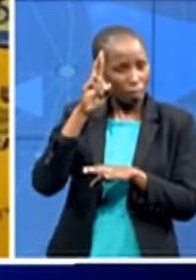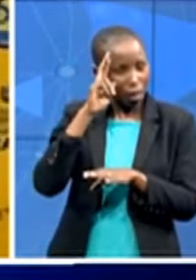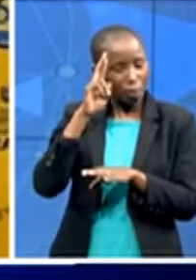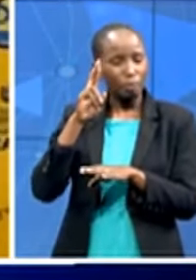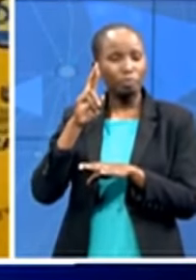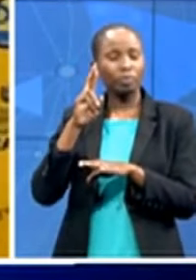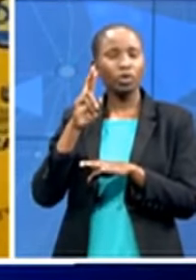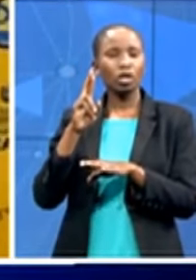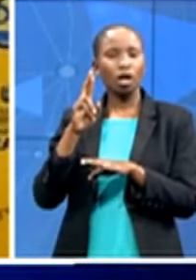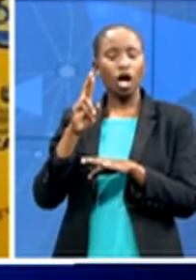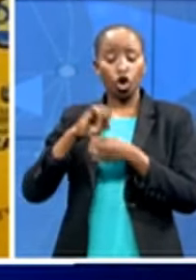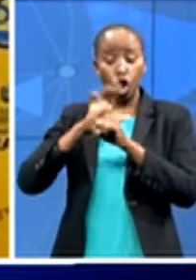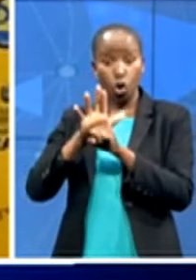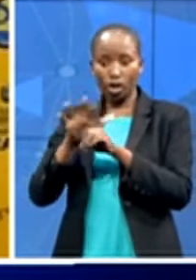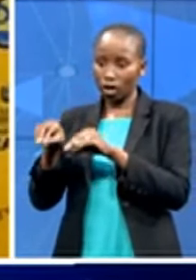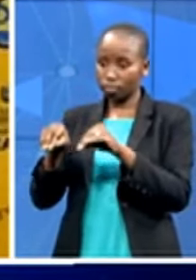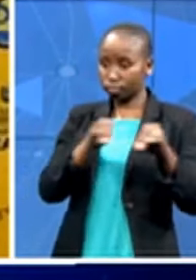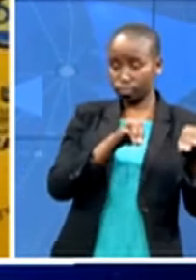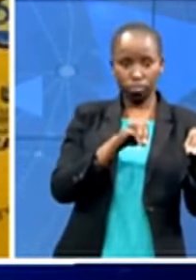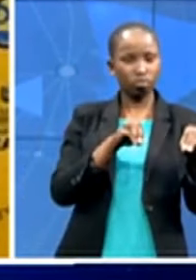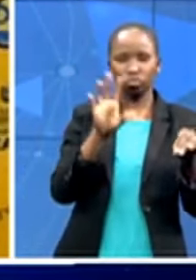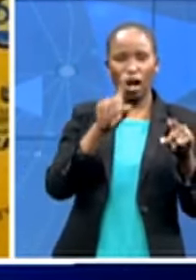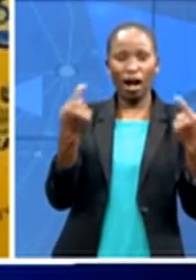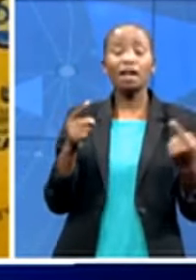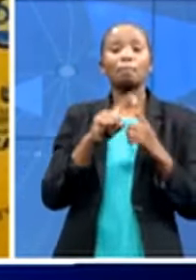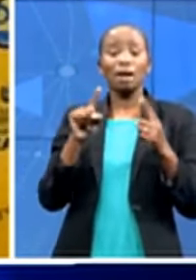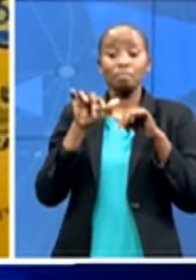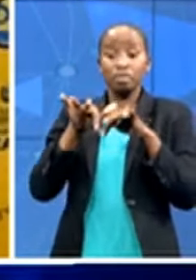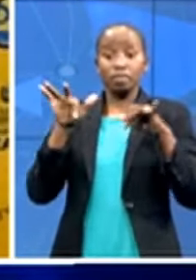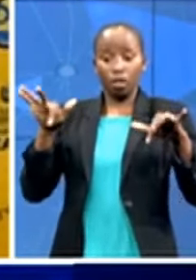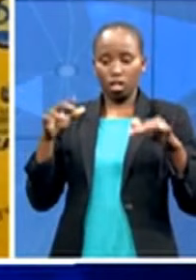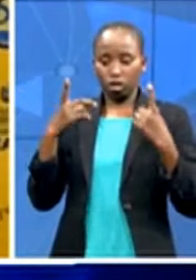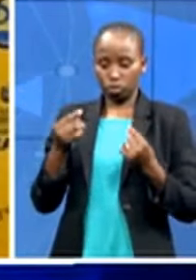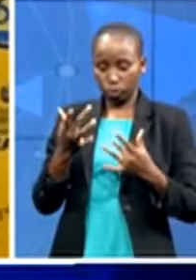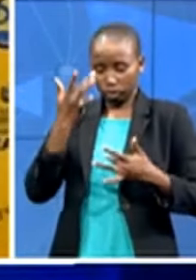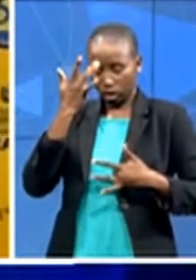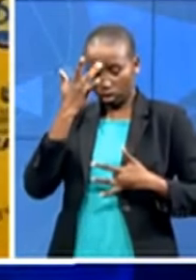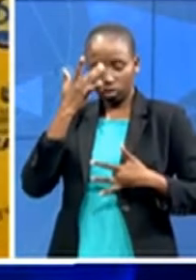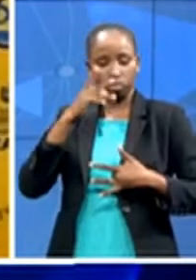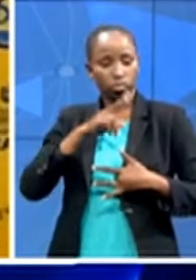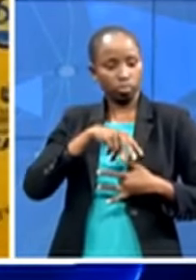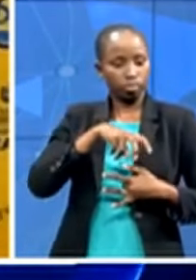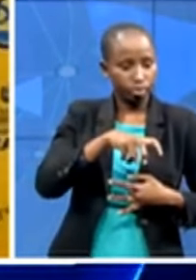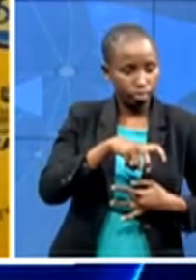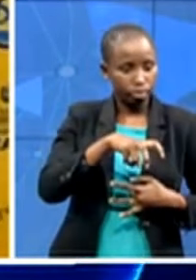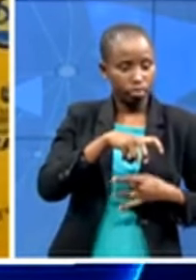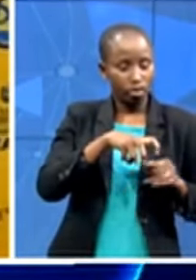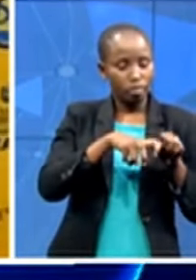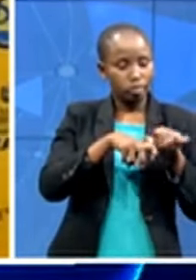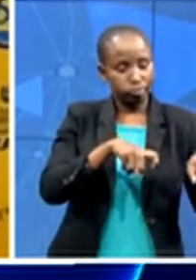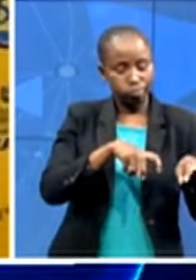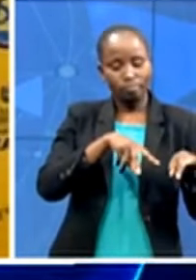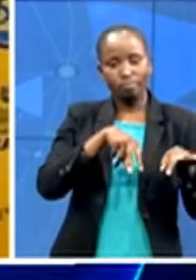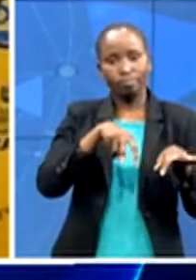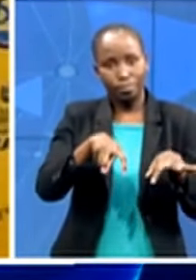on the lockdown and we saw the movement of the infection rate going to rural areas where the vulnerable the elderly